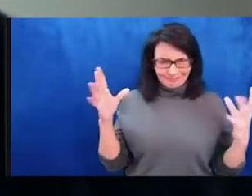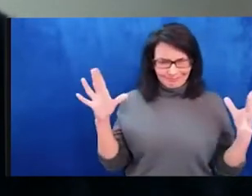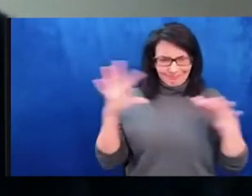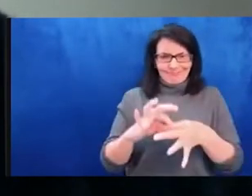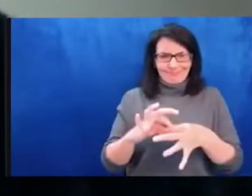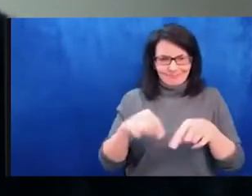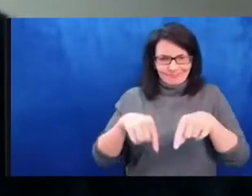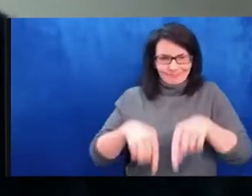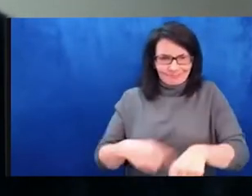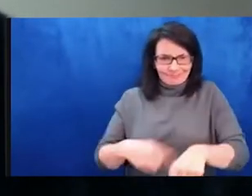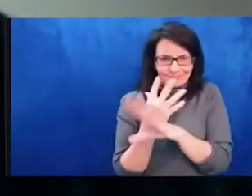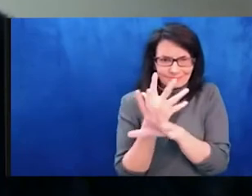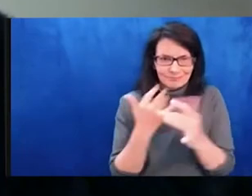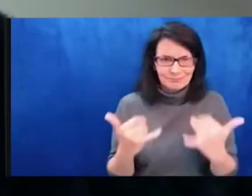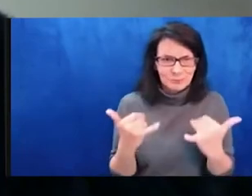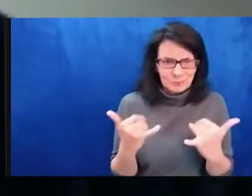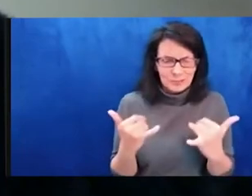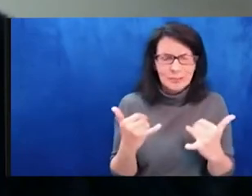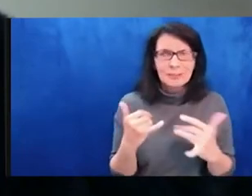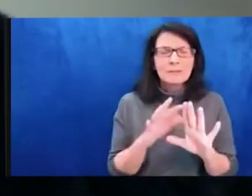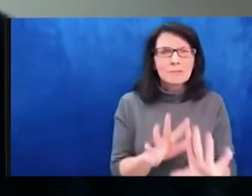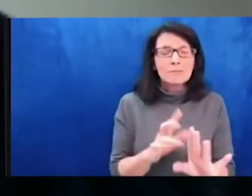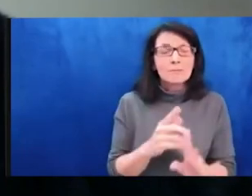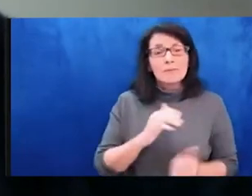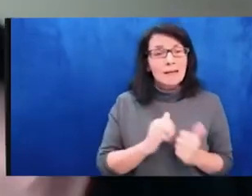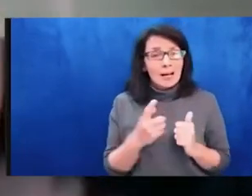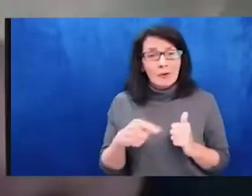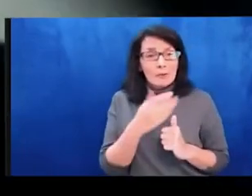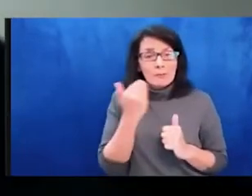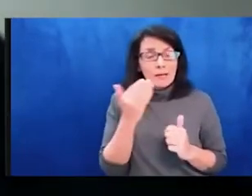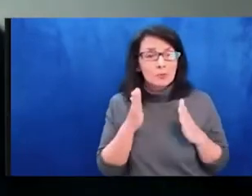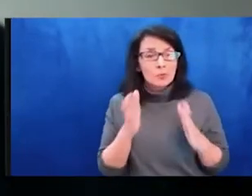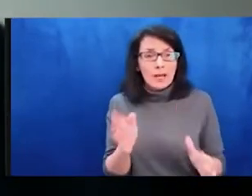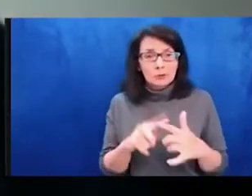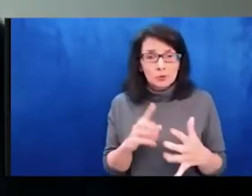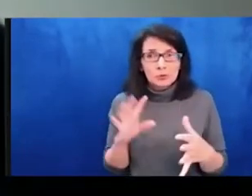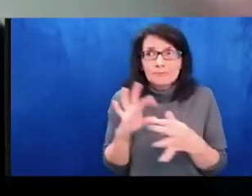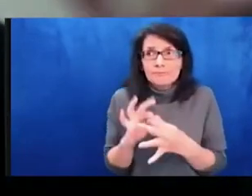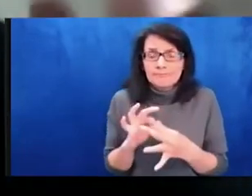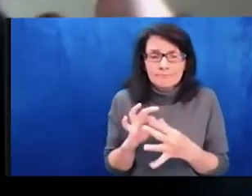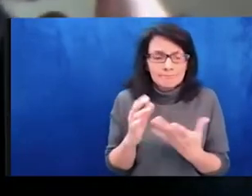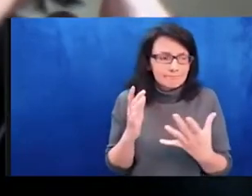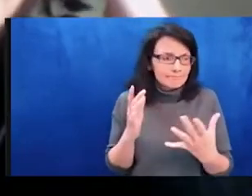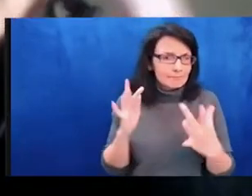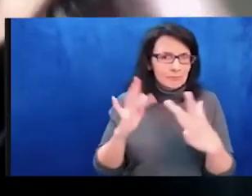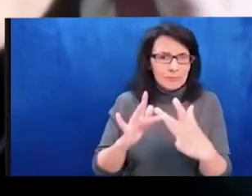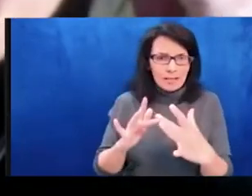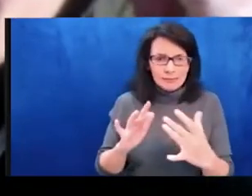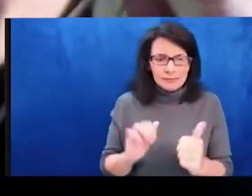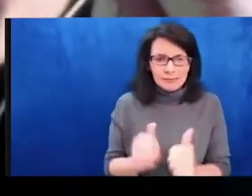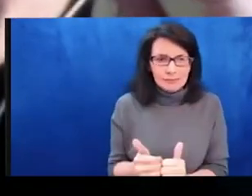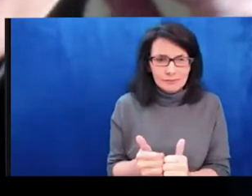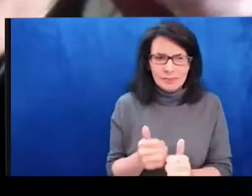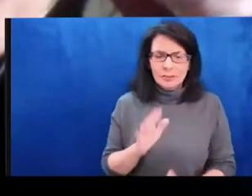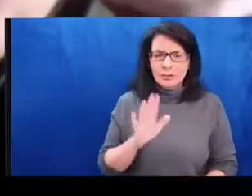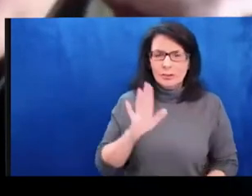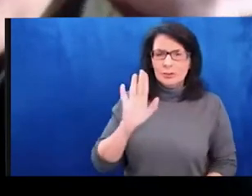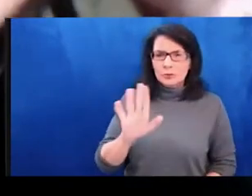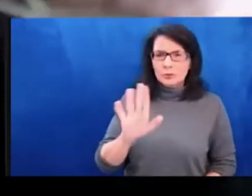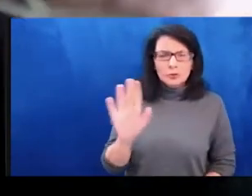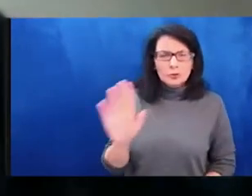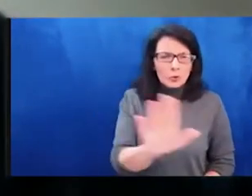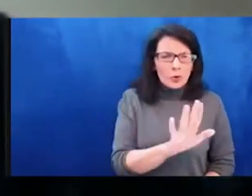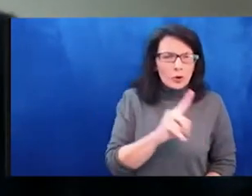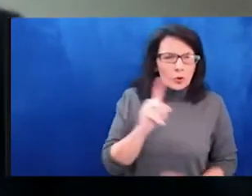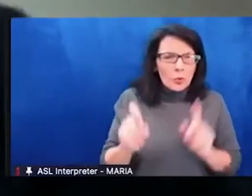And because you in many, many, many parts of the world and I are in